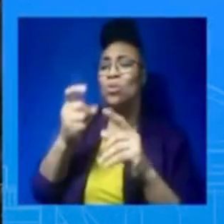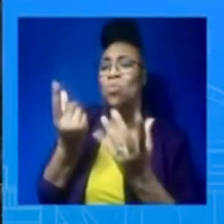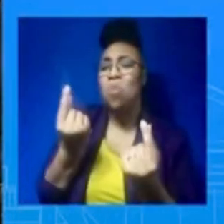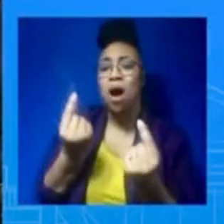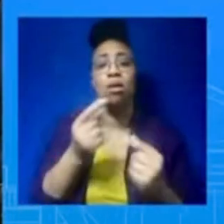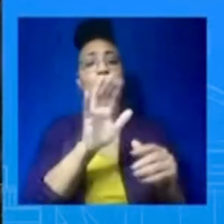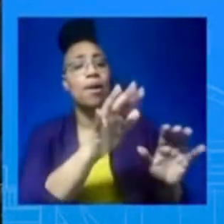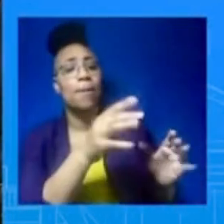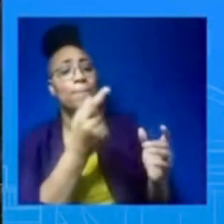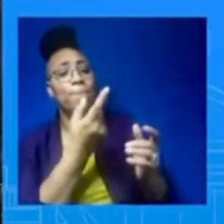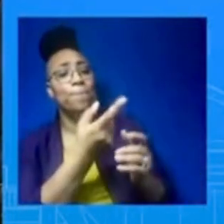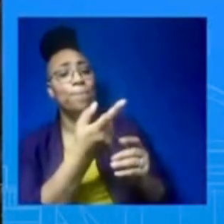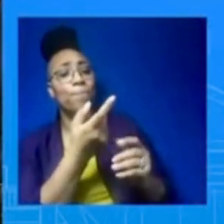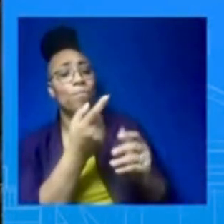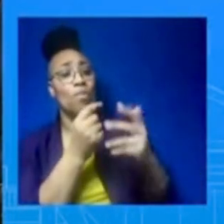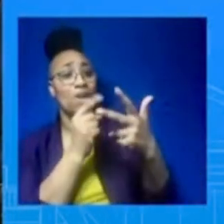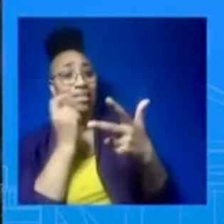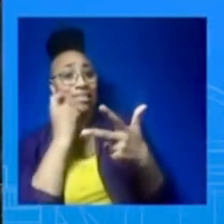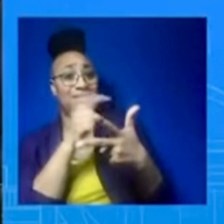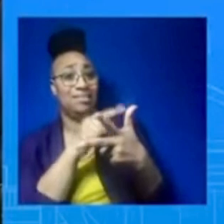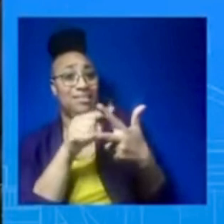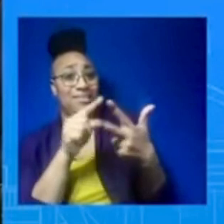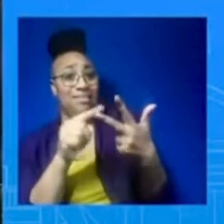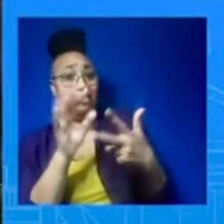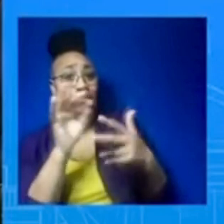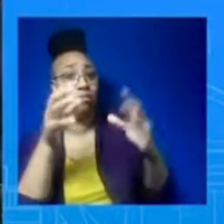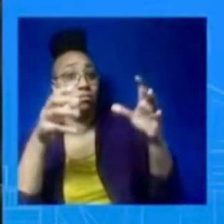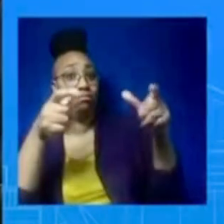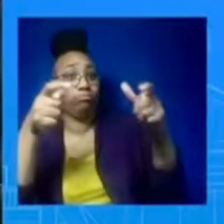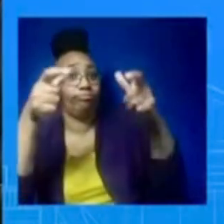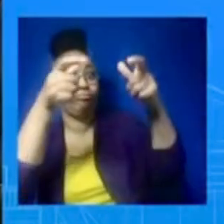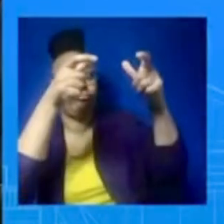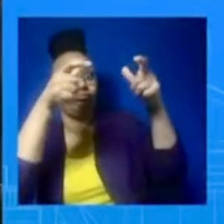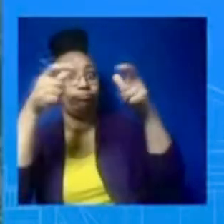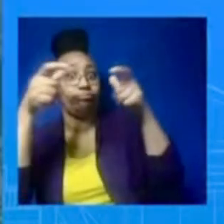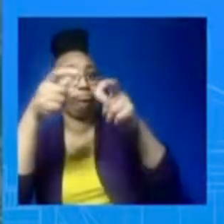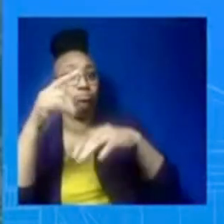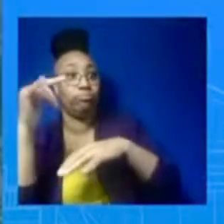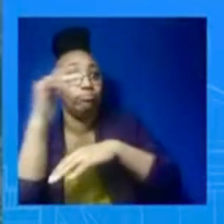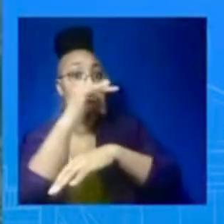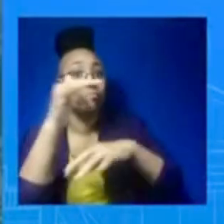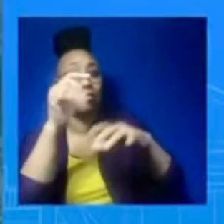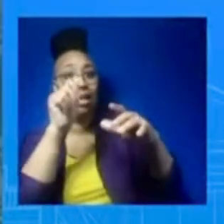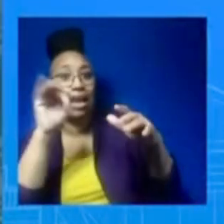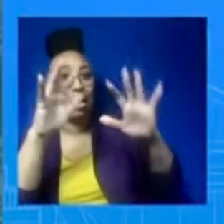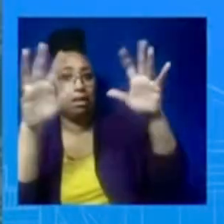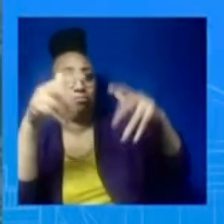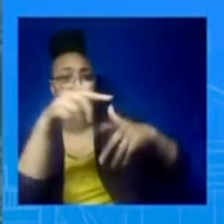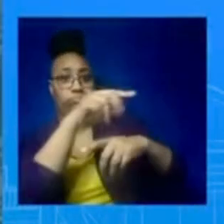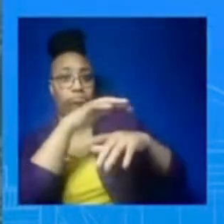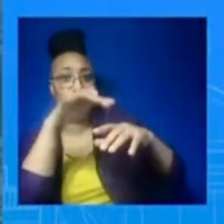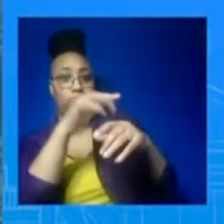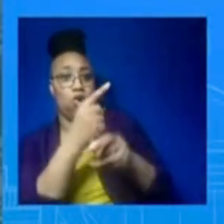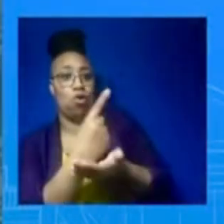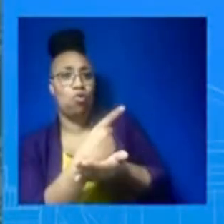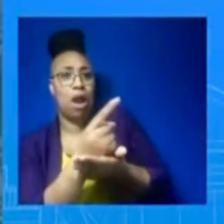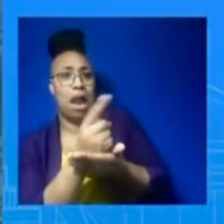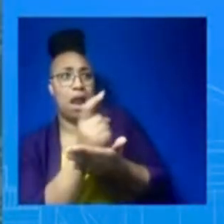before, if anything, to track aerial objects? The commander of NORAD, General Van Herc, spoke to this